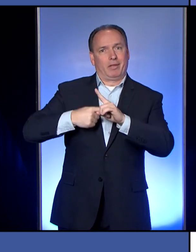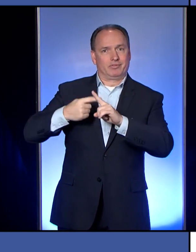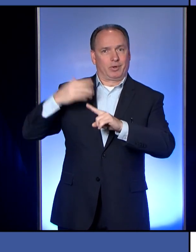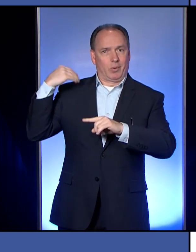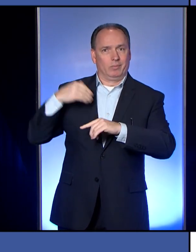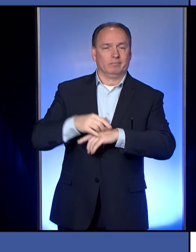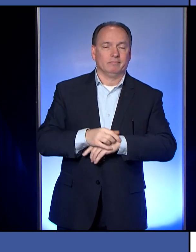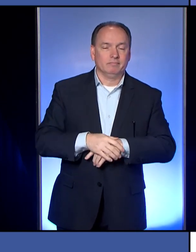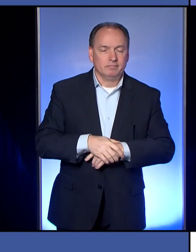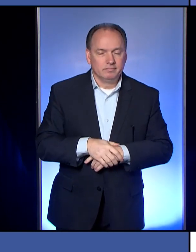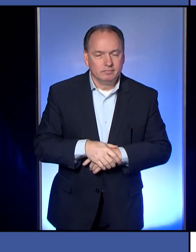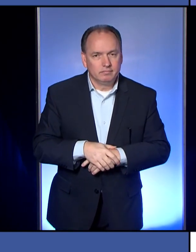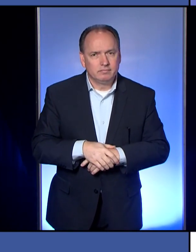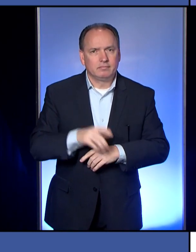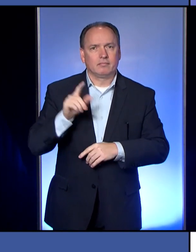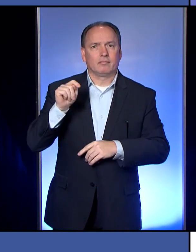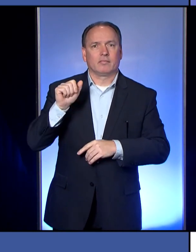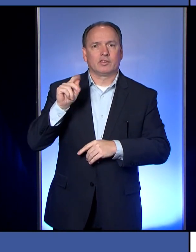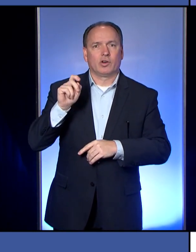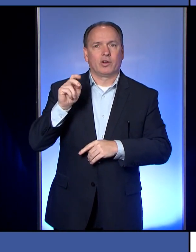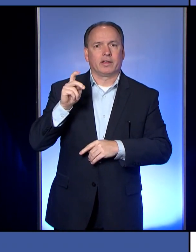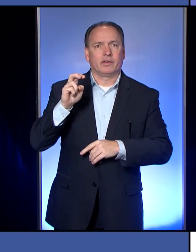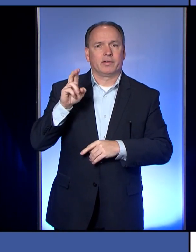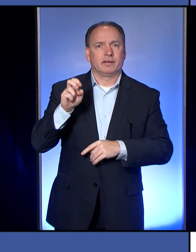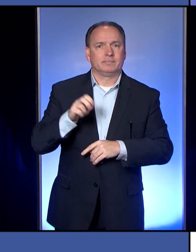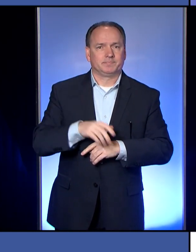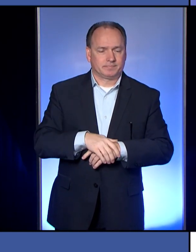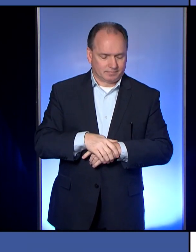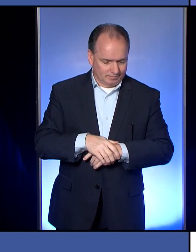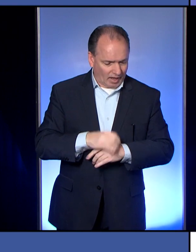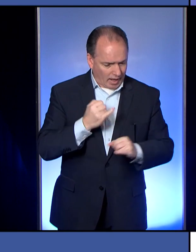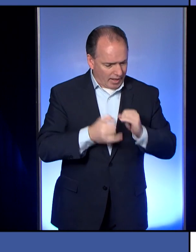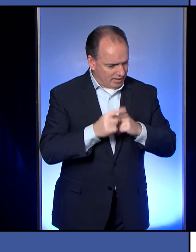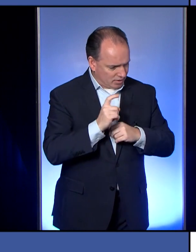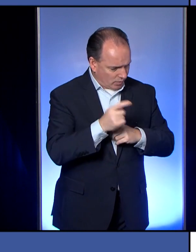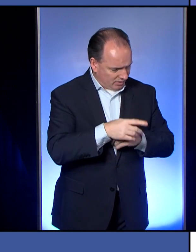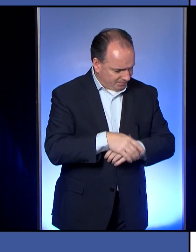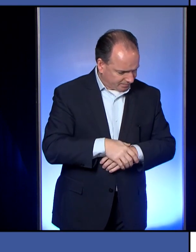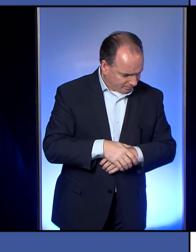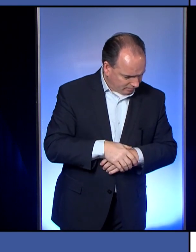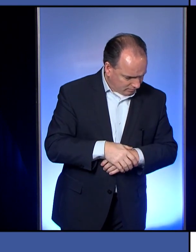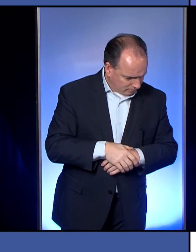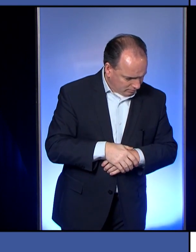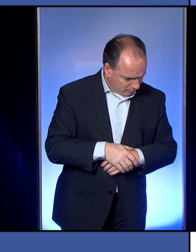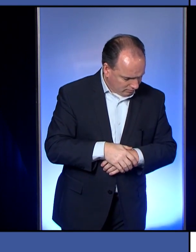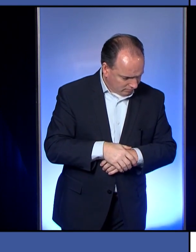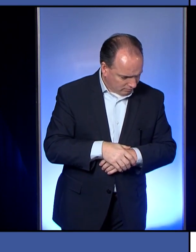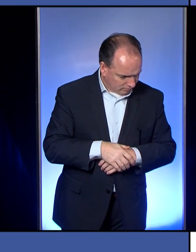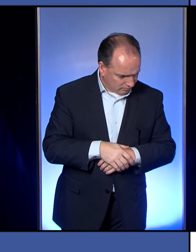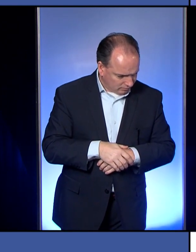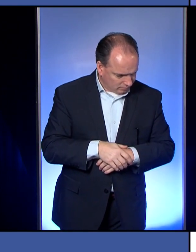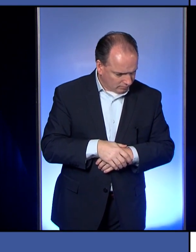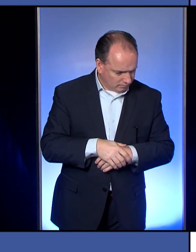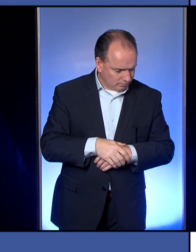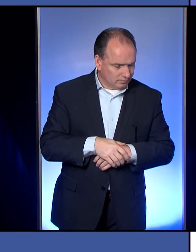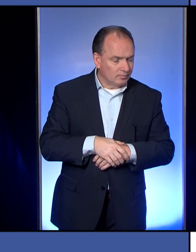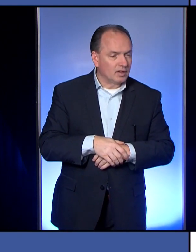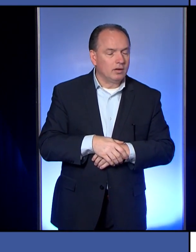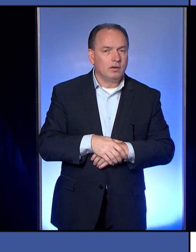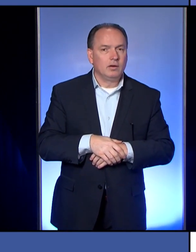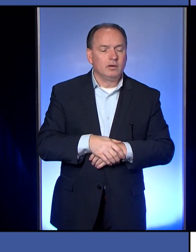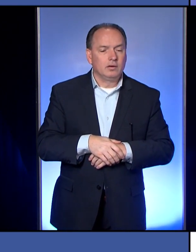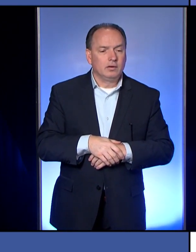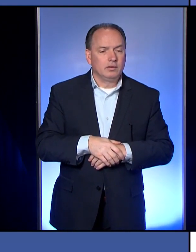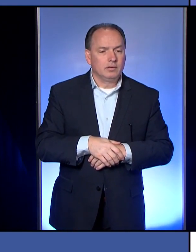So talk Erie. Last question, ma'am. Can you speak to what seems to be really